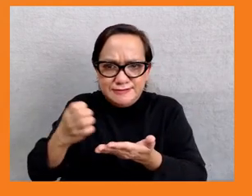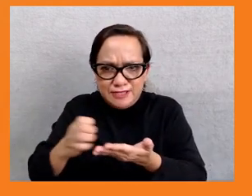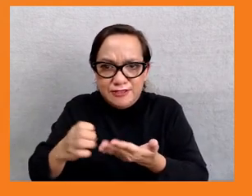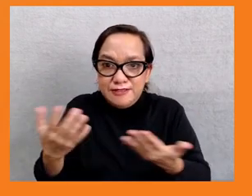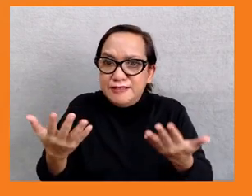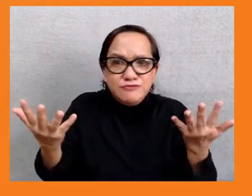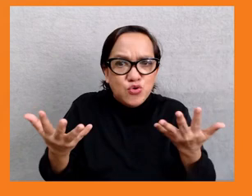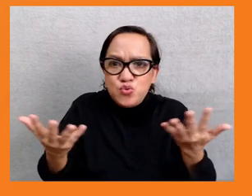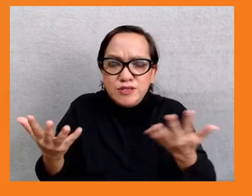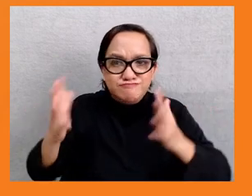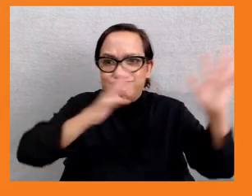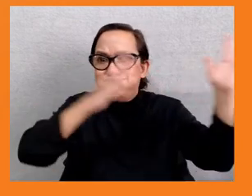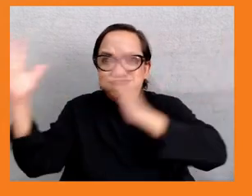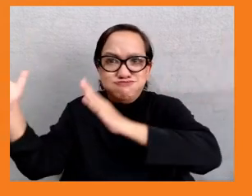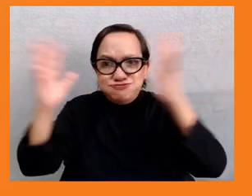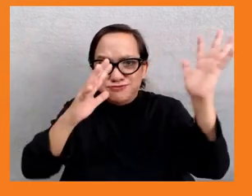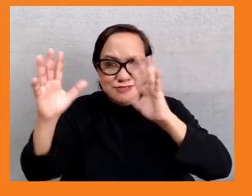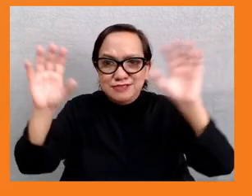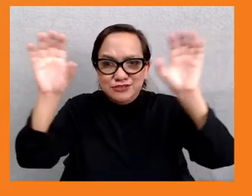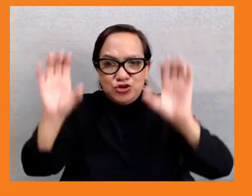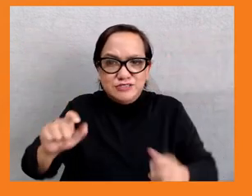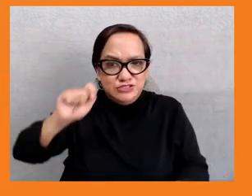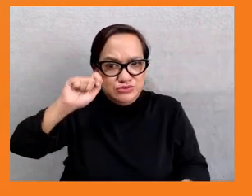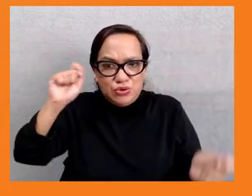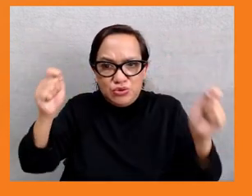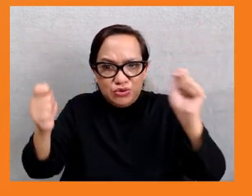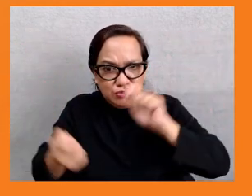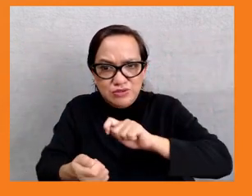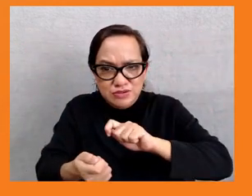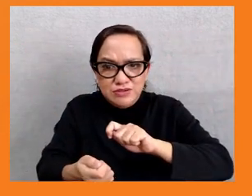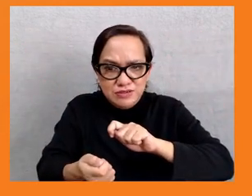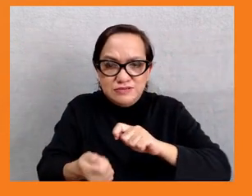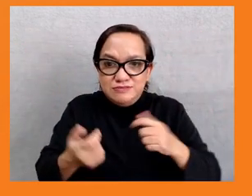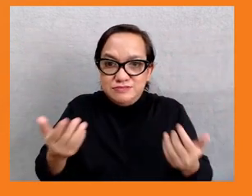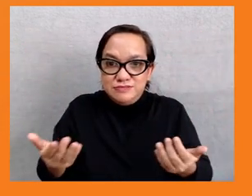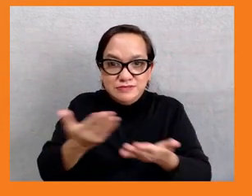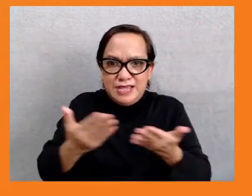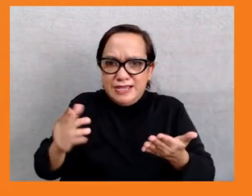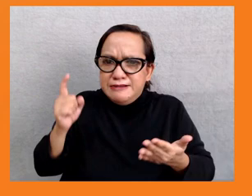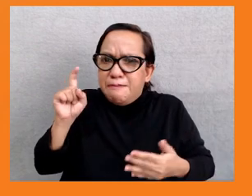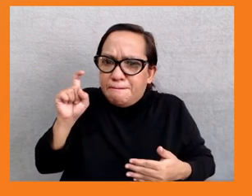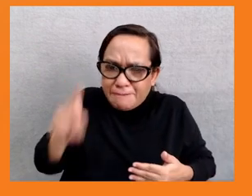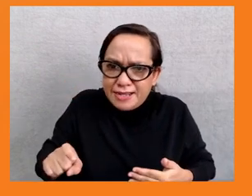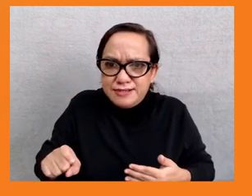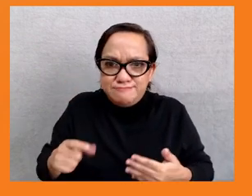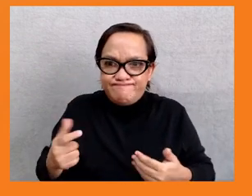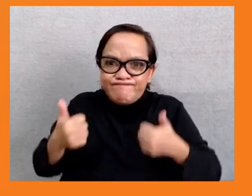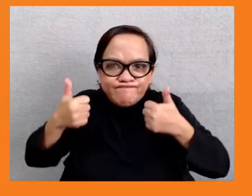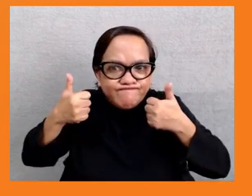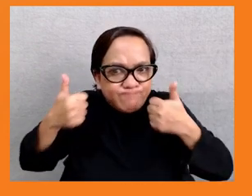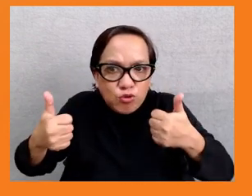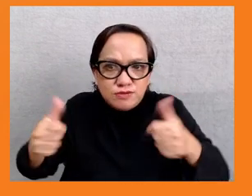climate change. So loss and damage and a better measure that actually includes environmental degradation.